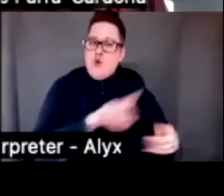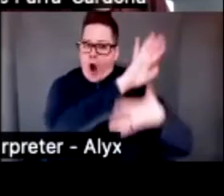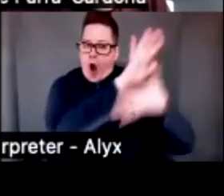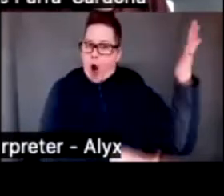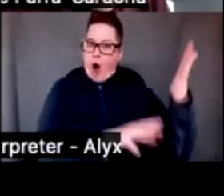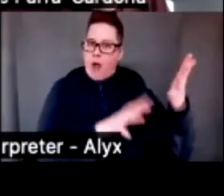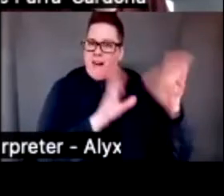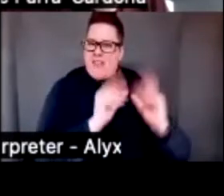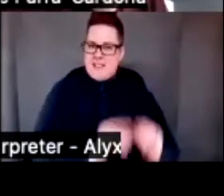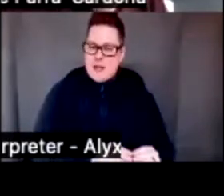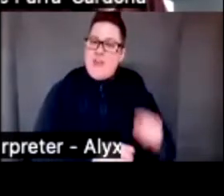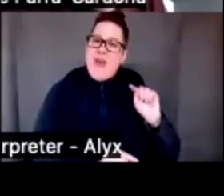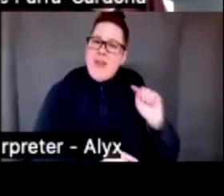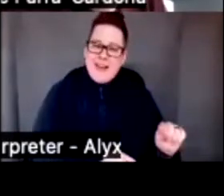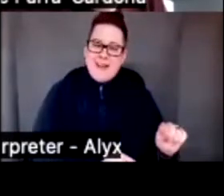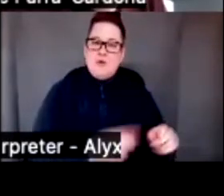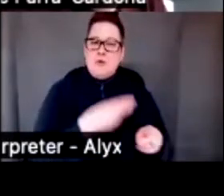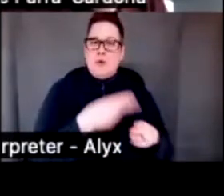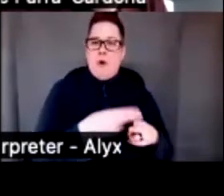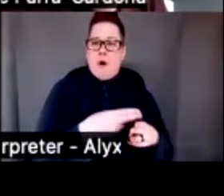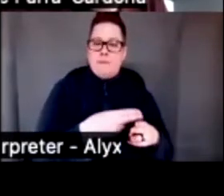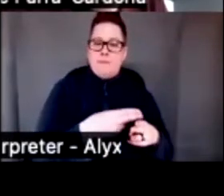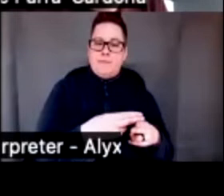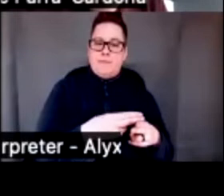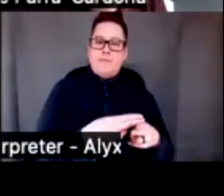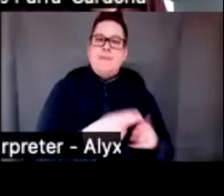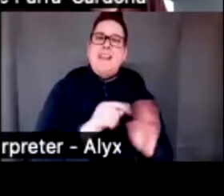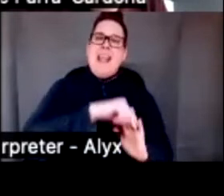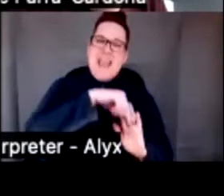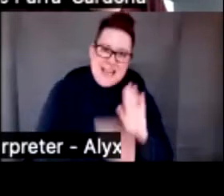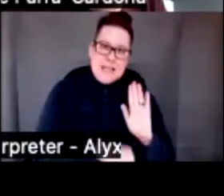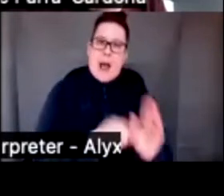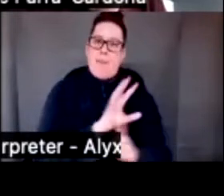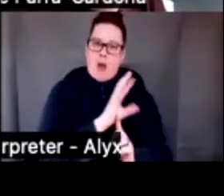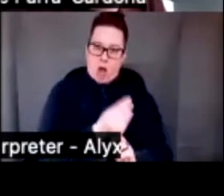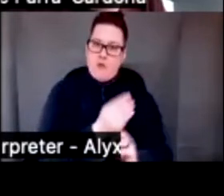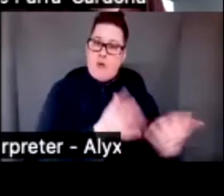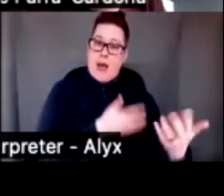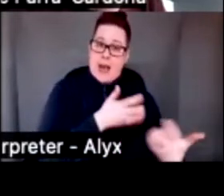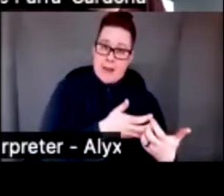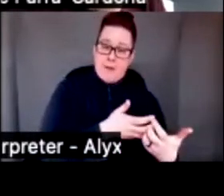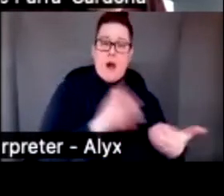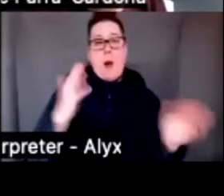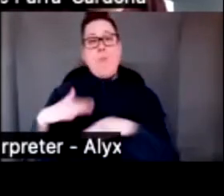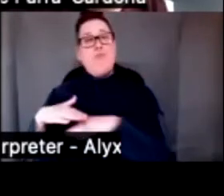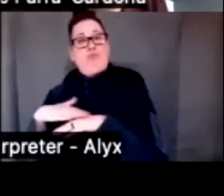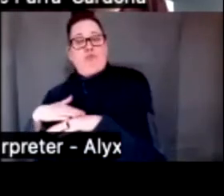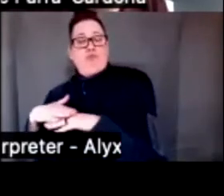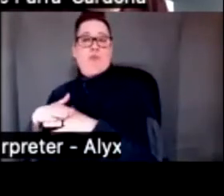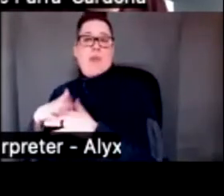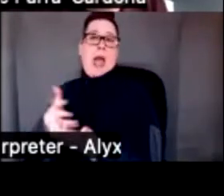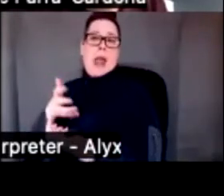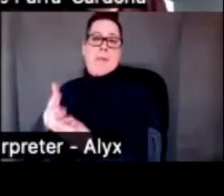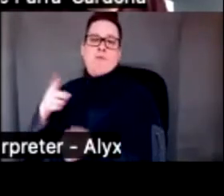this is what is called an in-depth cultural adaptation compared to a surface level